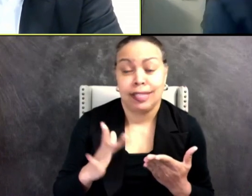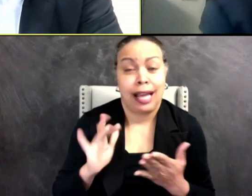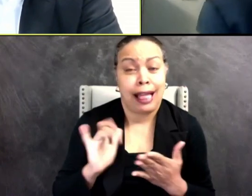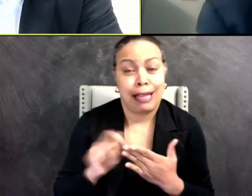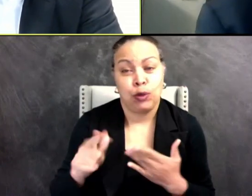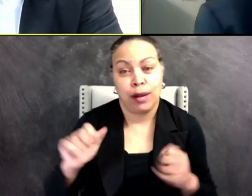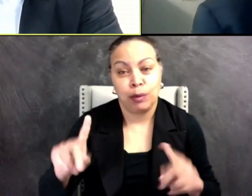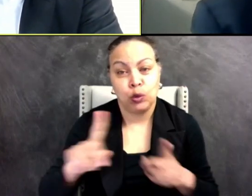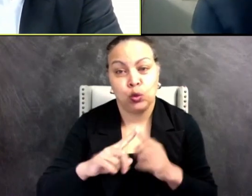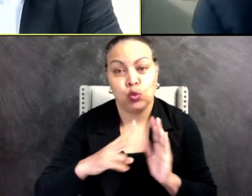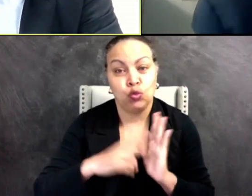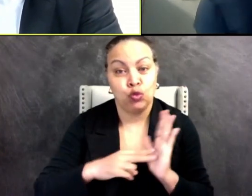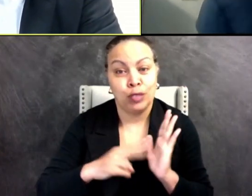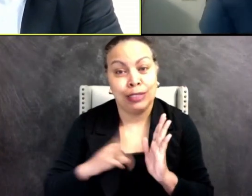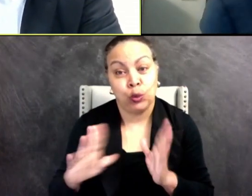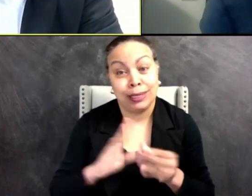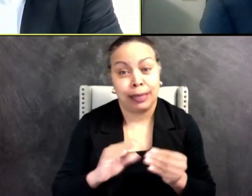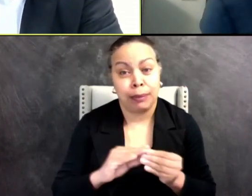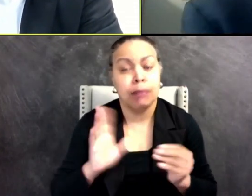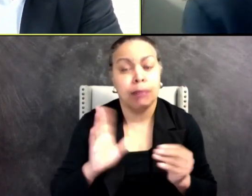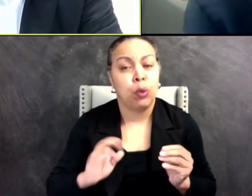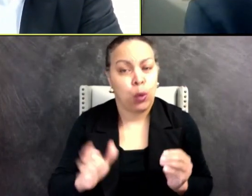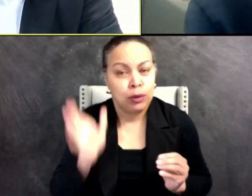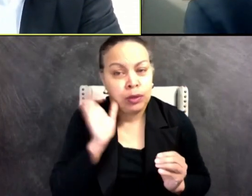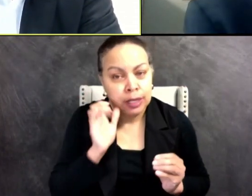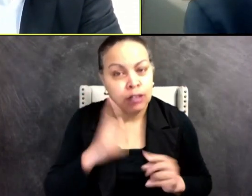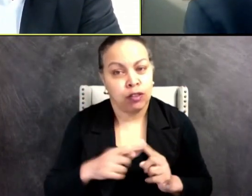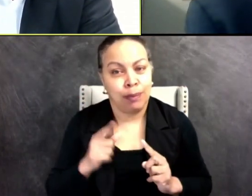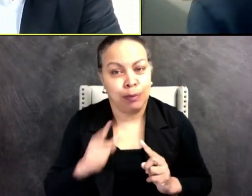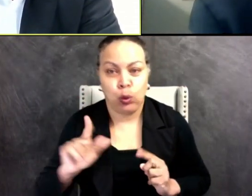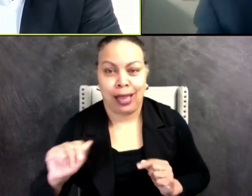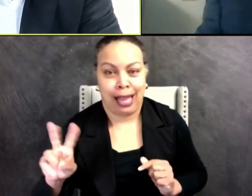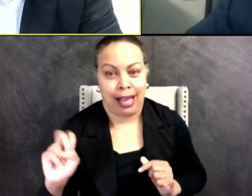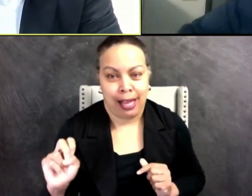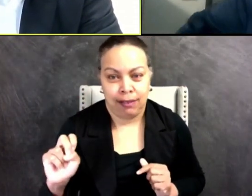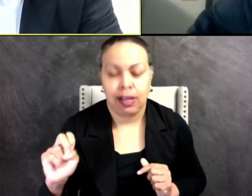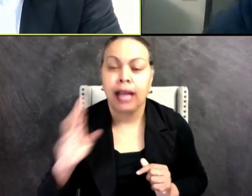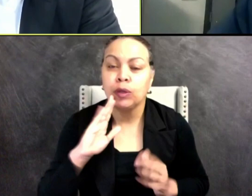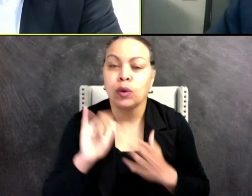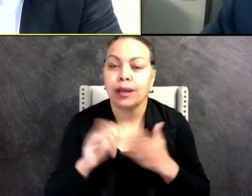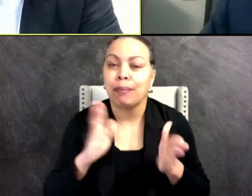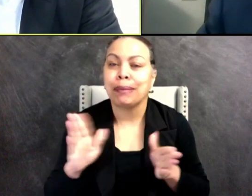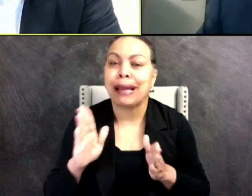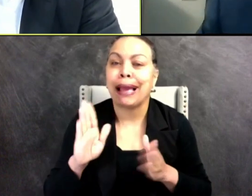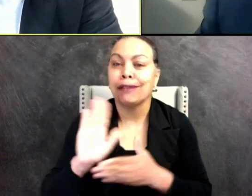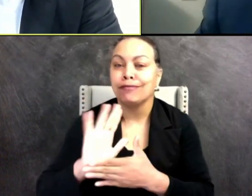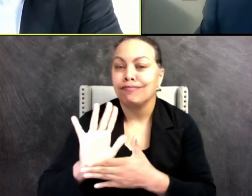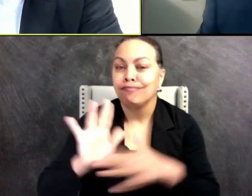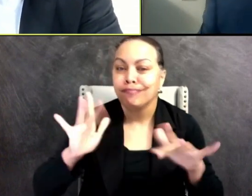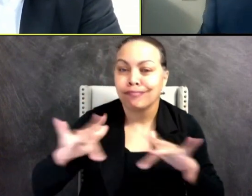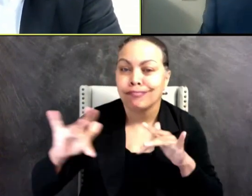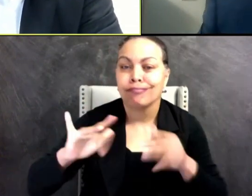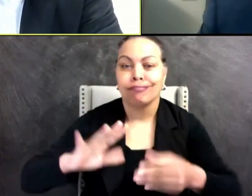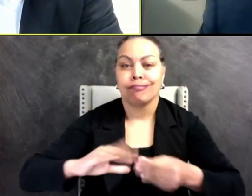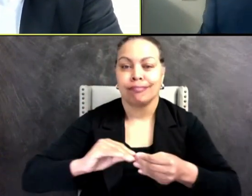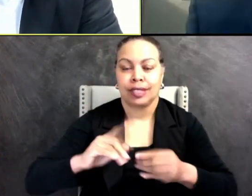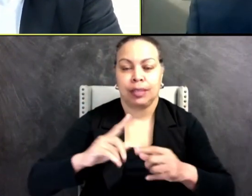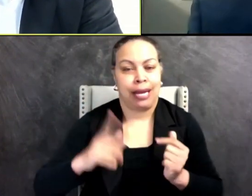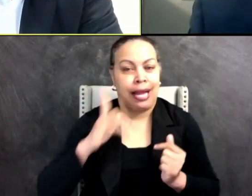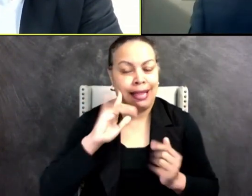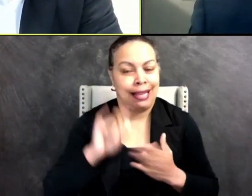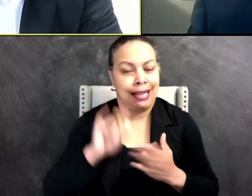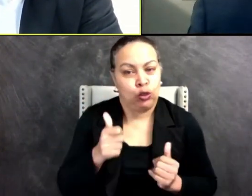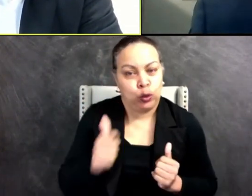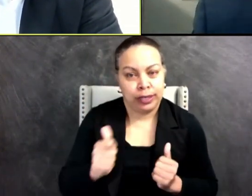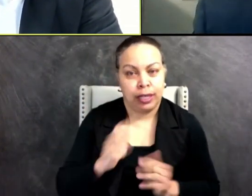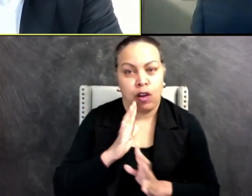read that live. I think people wanted to hear from you live anyway. So I know we had intended to do audio, but I think a recording, but I think